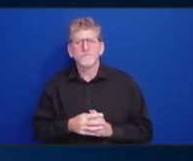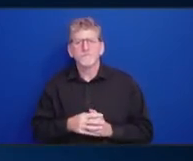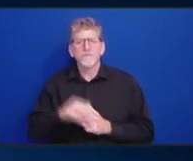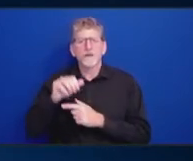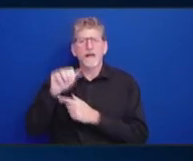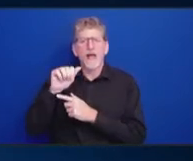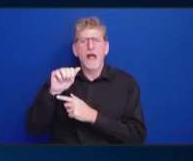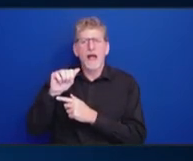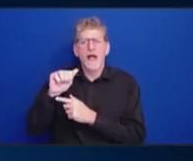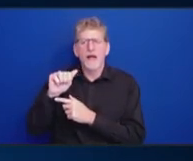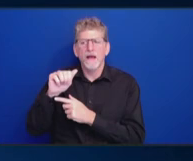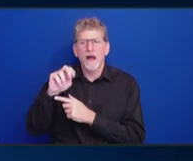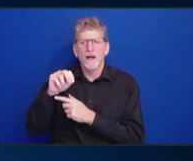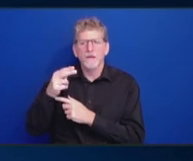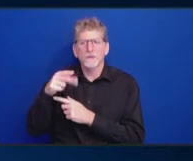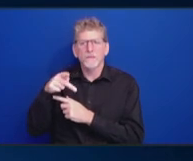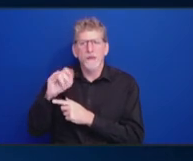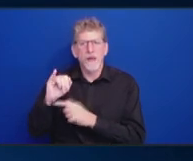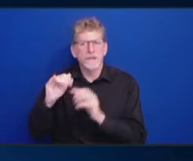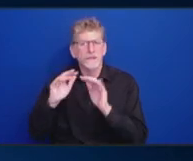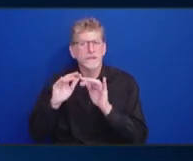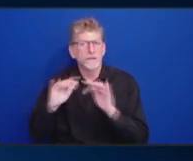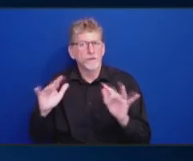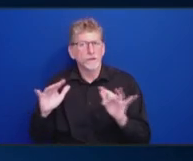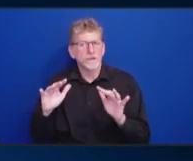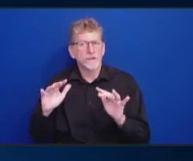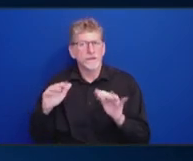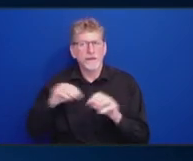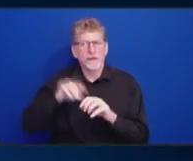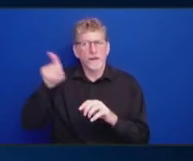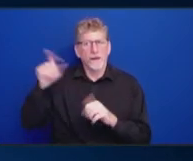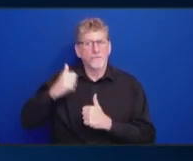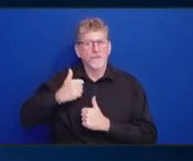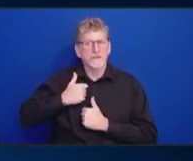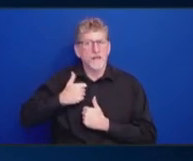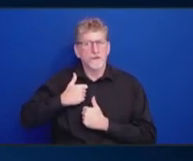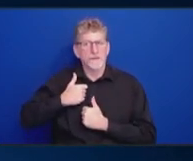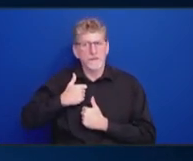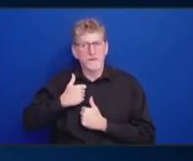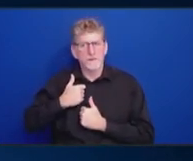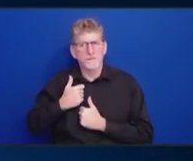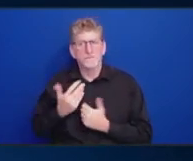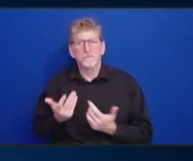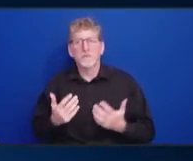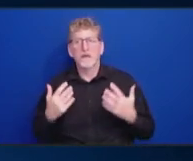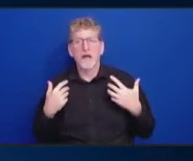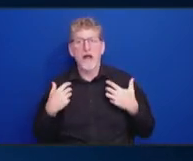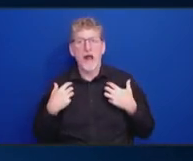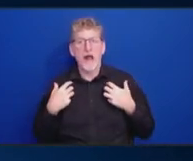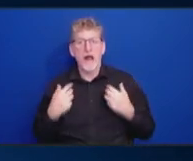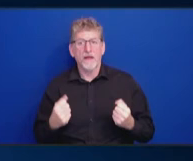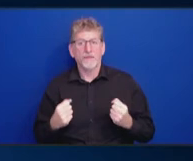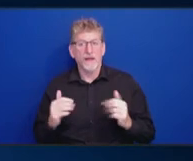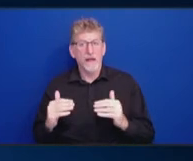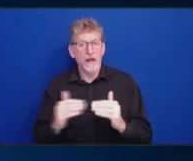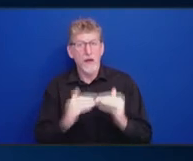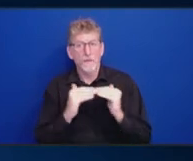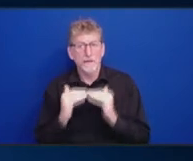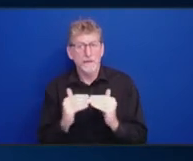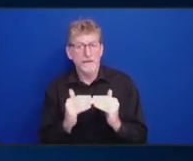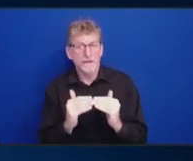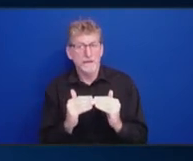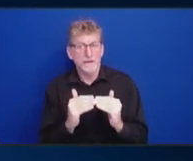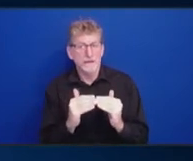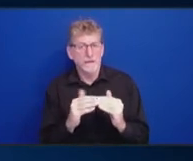the military, health equity and chronic diseases, disinformation, misinformation, and